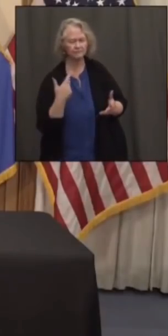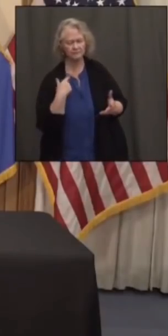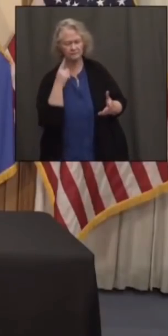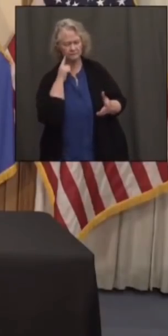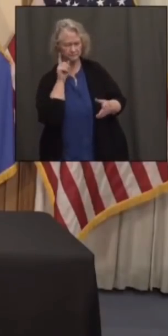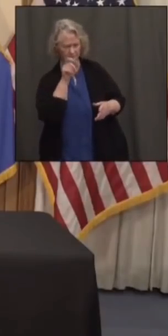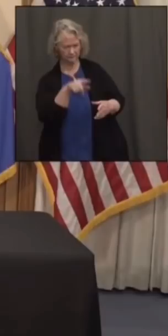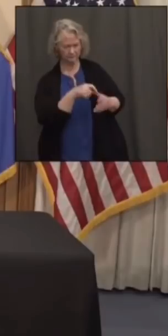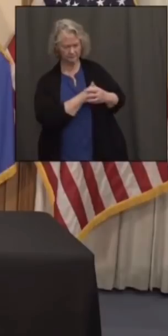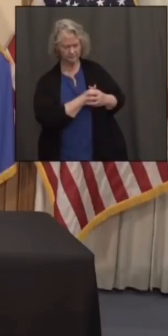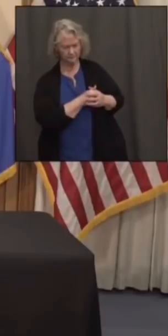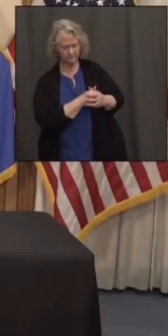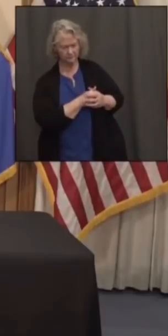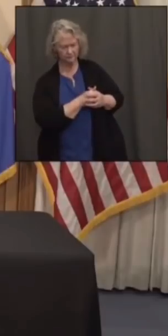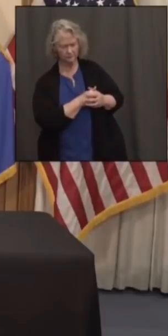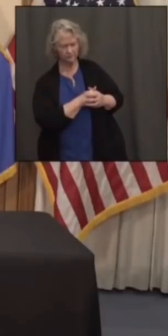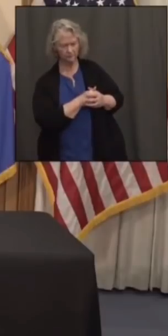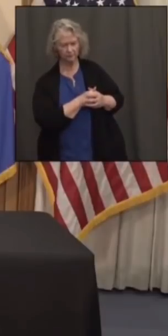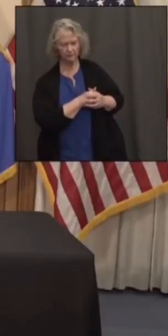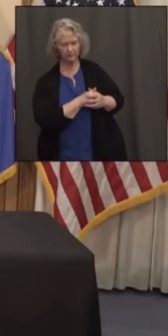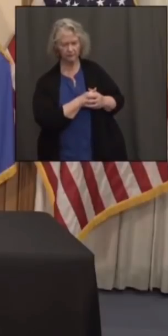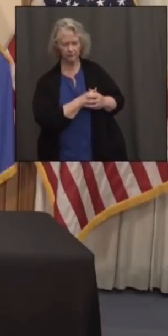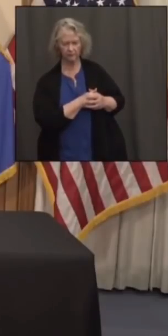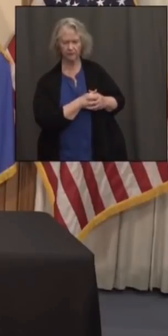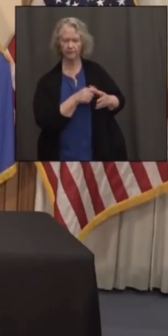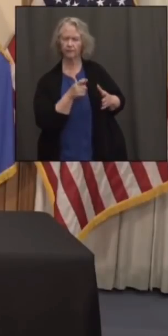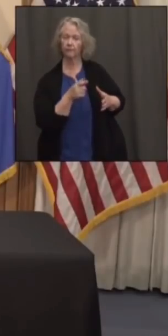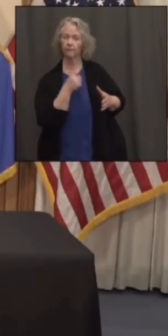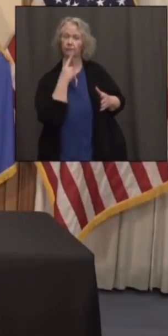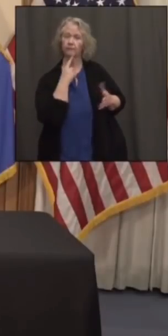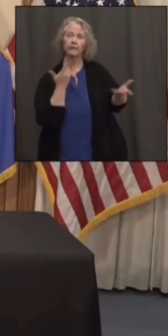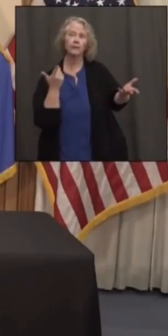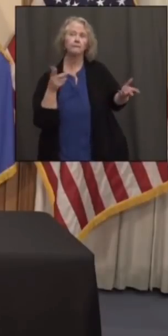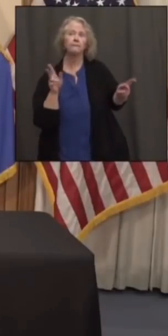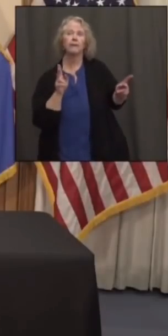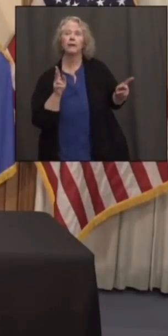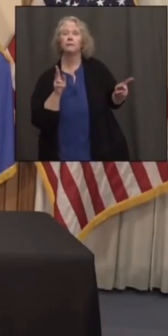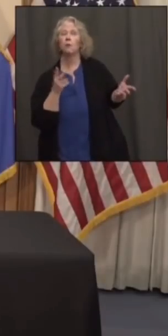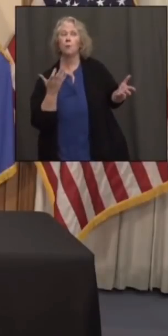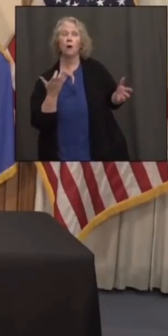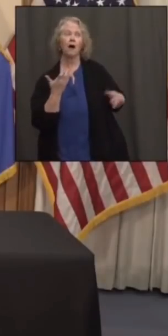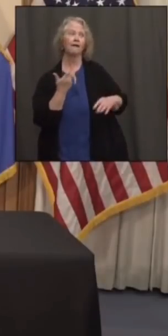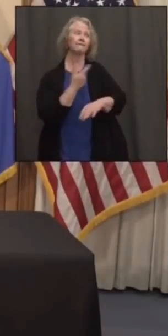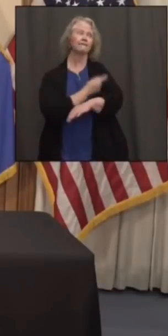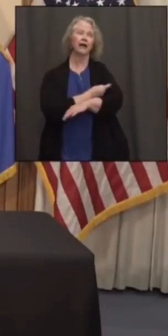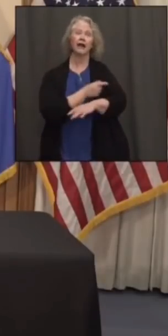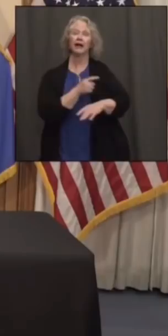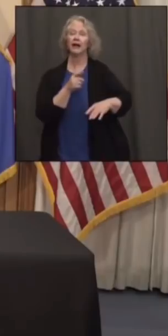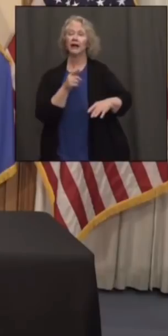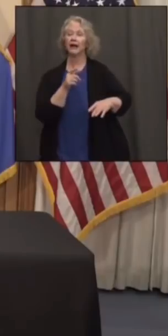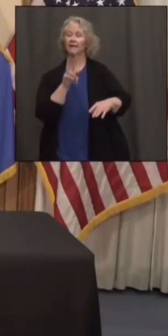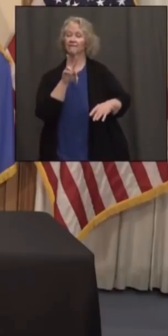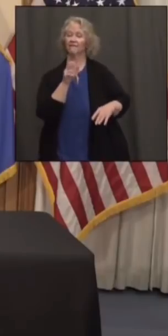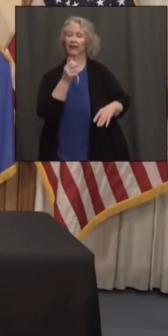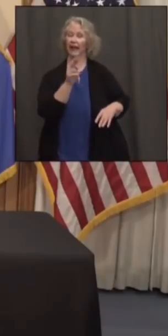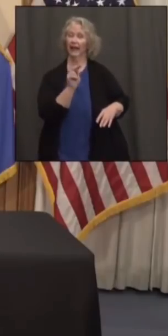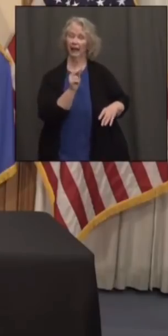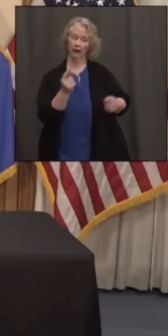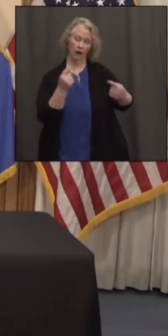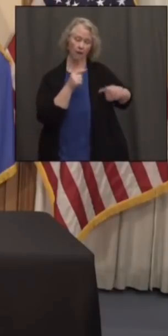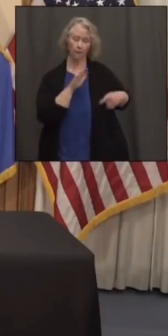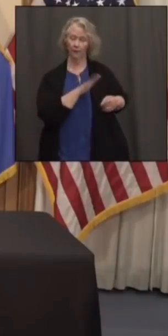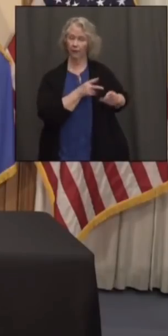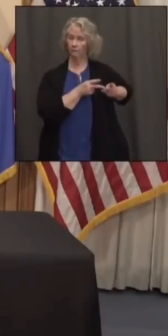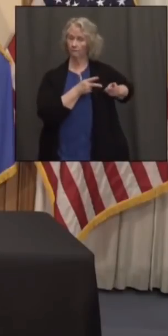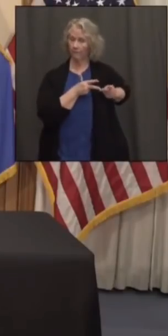in on the rollout of the, you put out the call for anybody to request a vaccine van at their, at their, whatever,